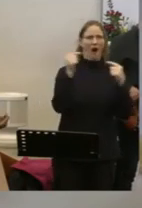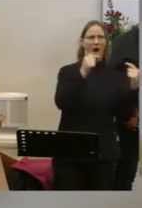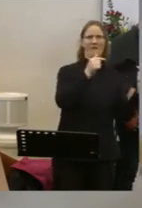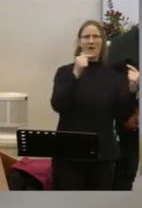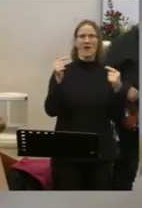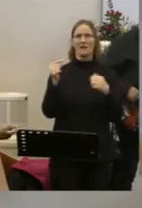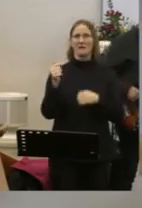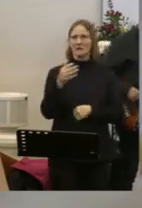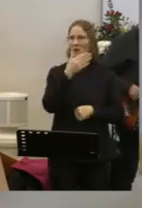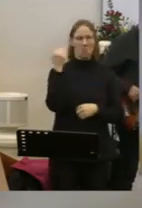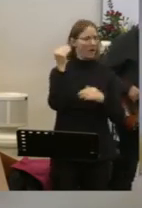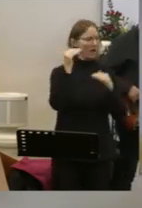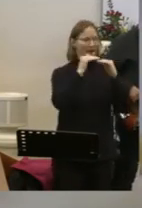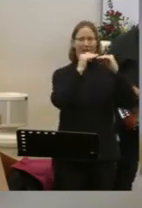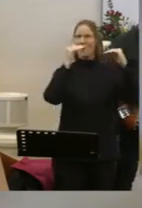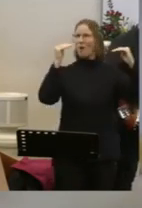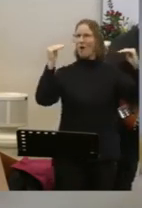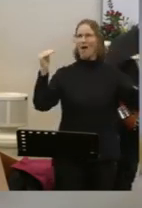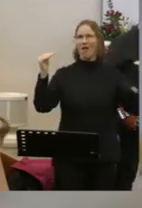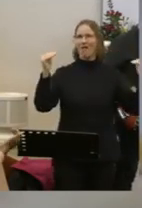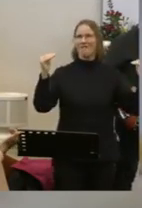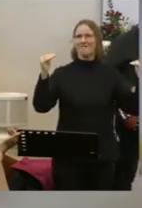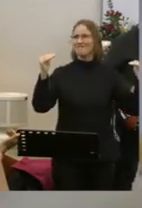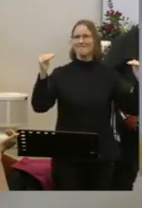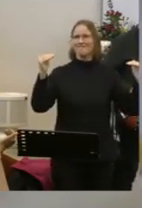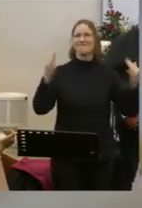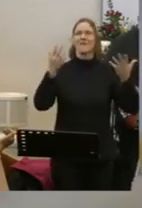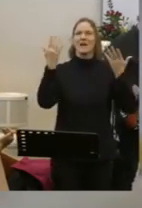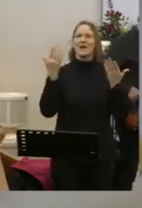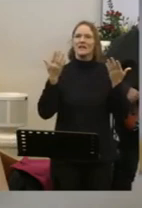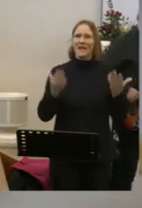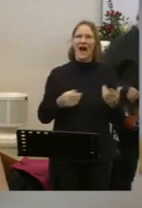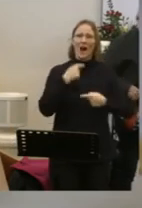rival And you have no evil